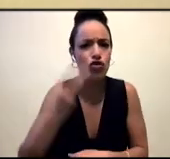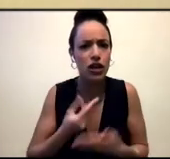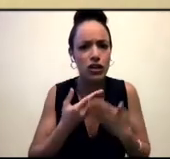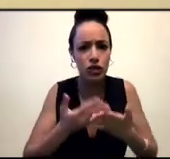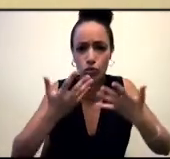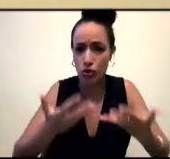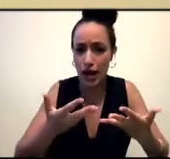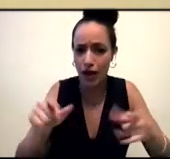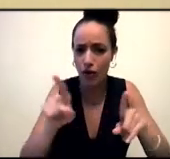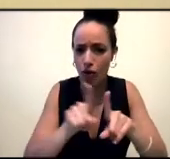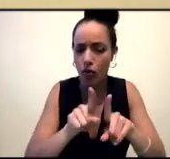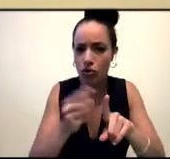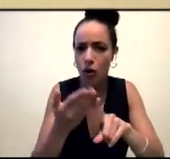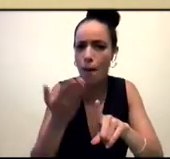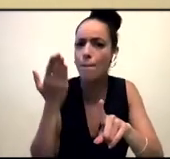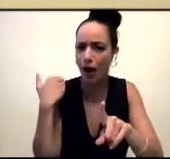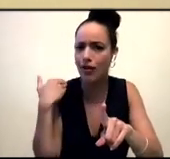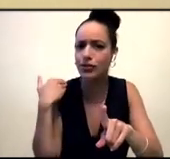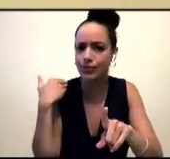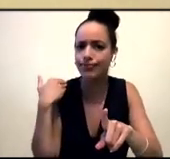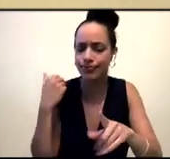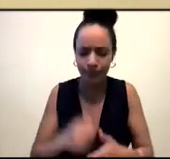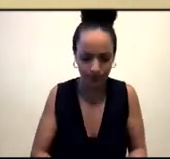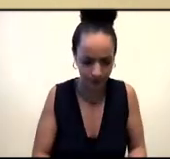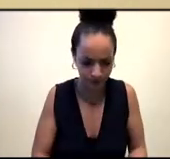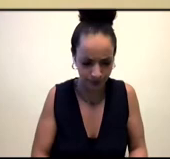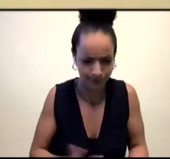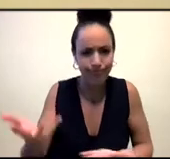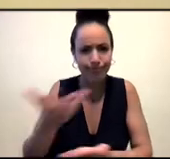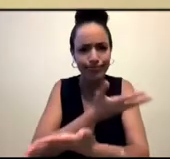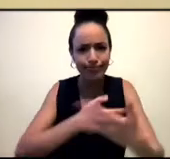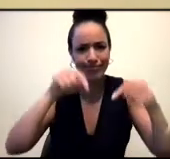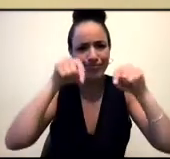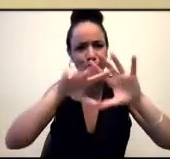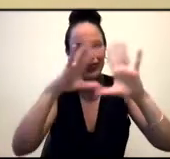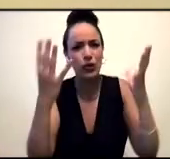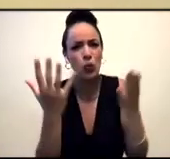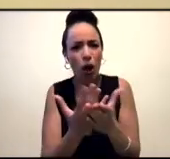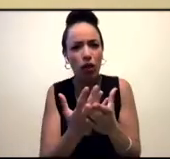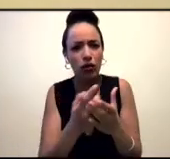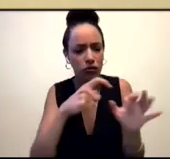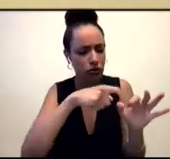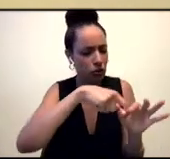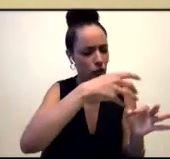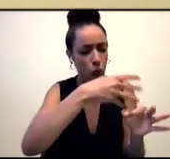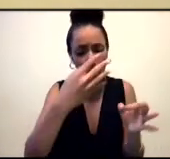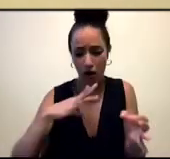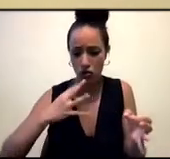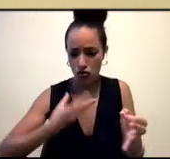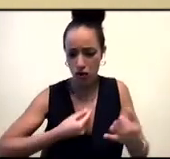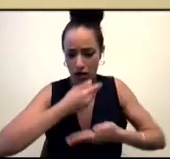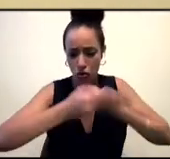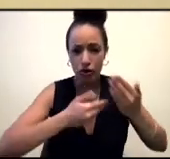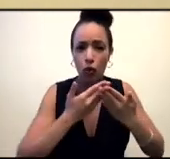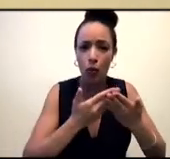And to discuss how in a world where all too often queer and trans Muslim stories and lives are erased, co